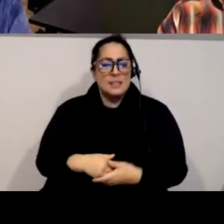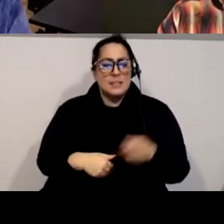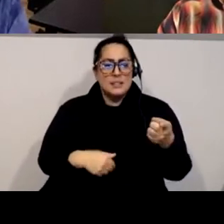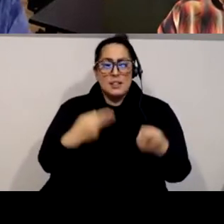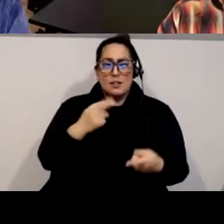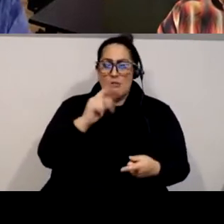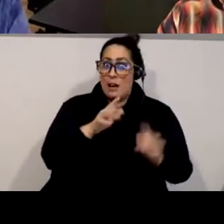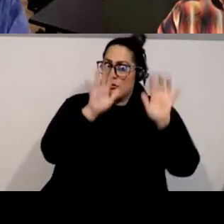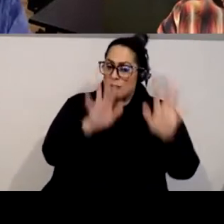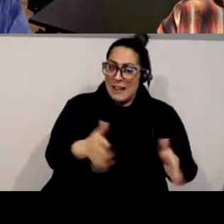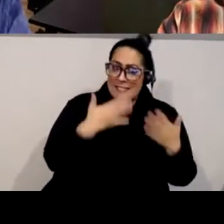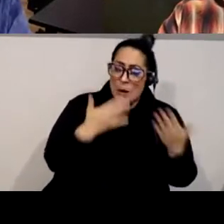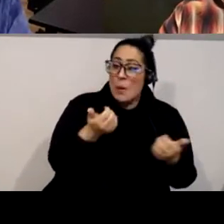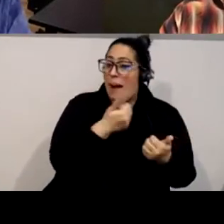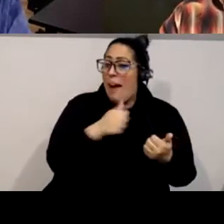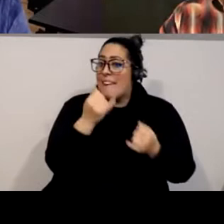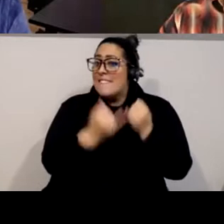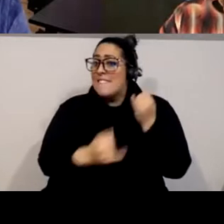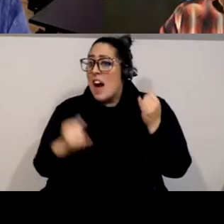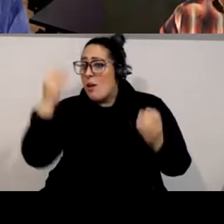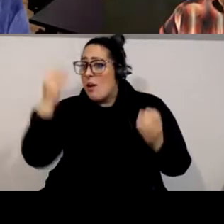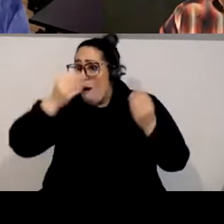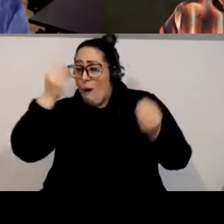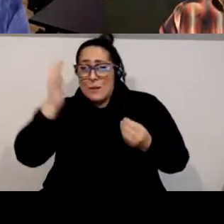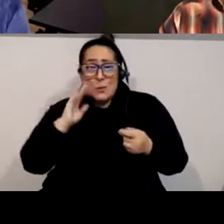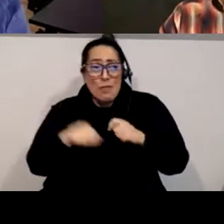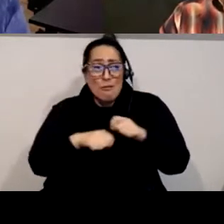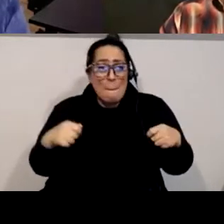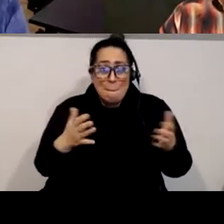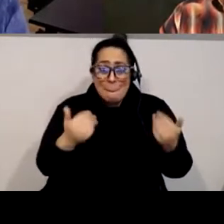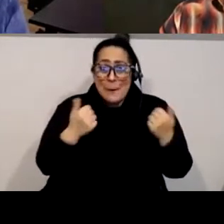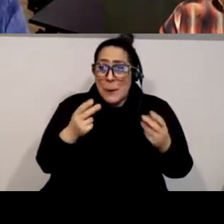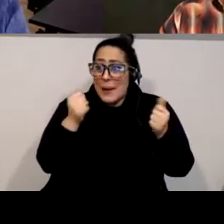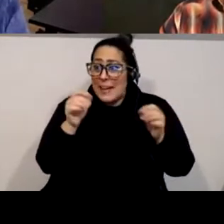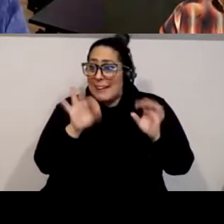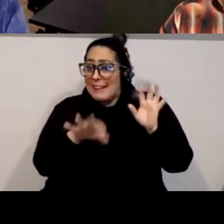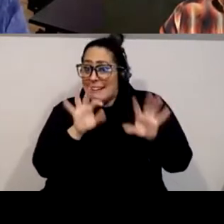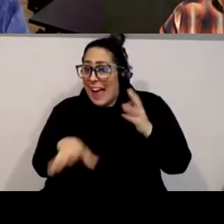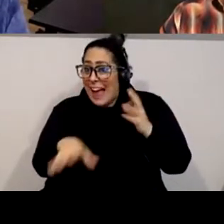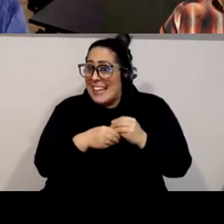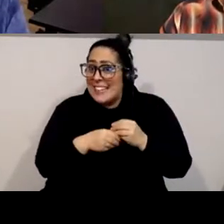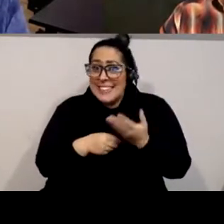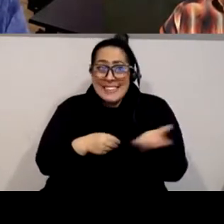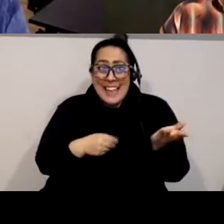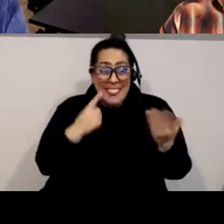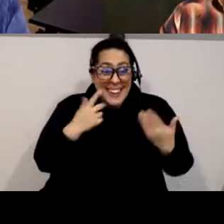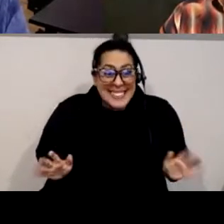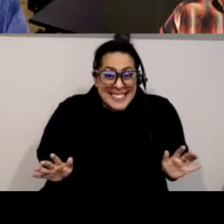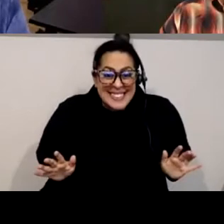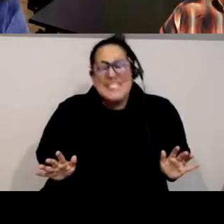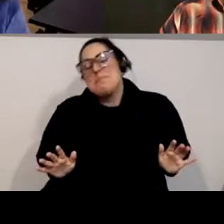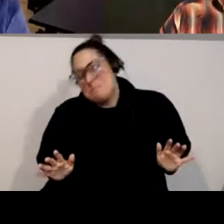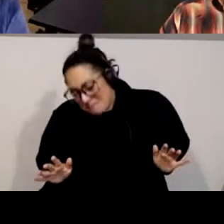quick thoughts because we're about to wrap up so i just uh does anybody have a quick something they want to add i think we're good okay